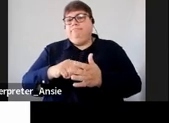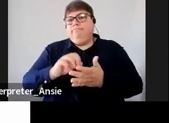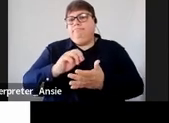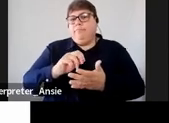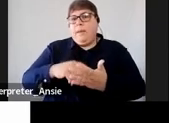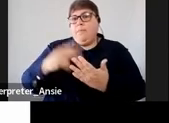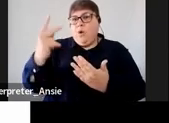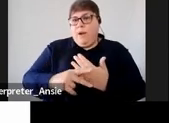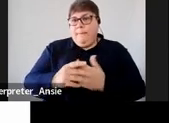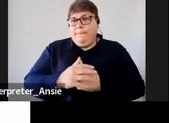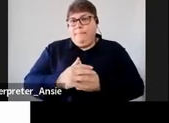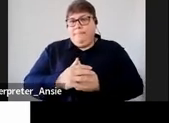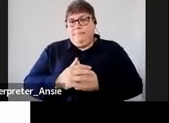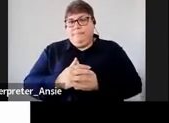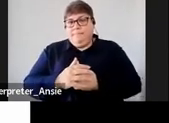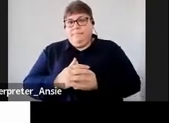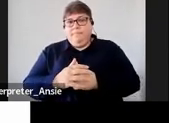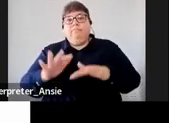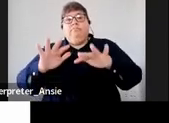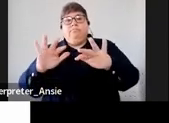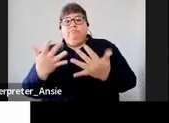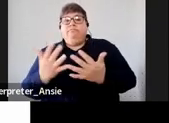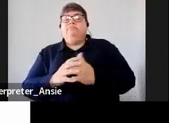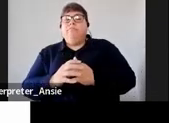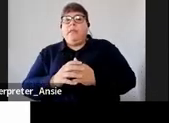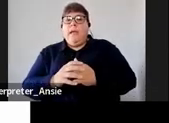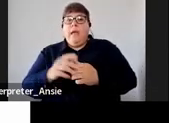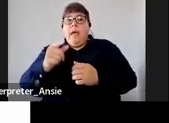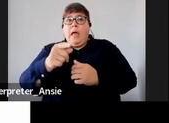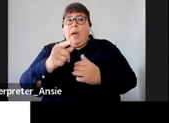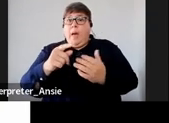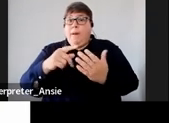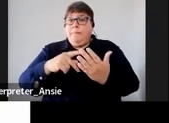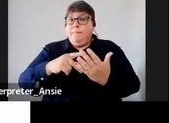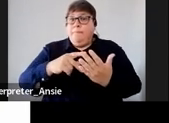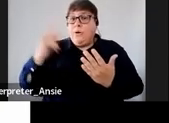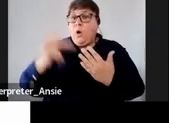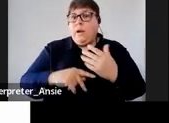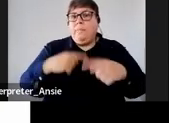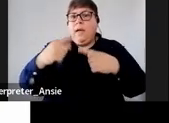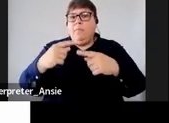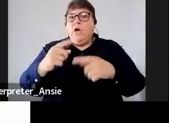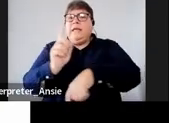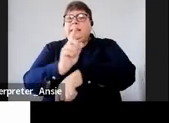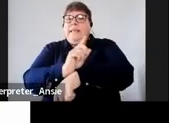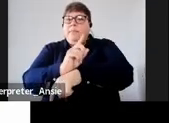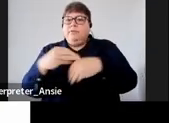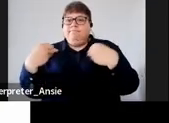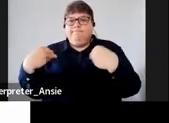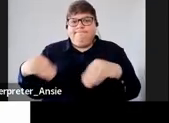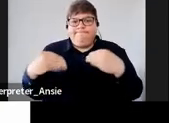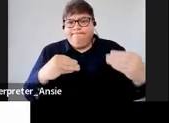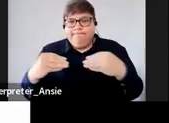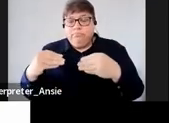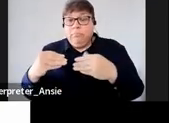program as opposed to a temporary arrangement like the amnesty further this